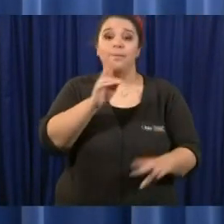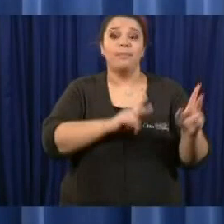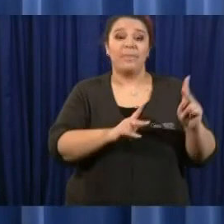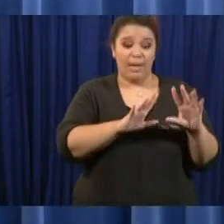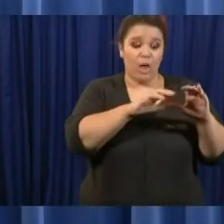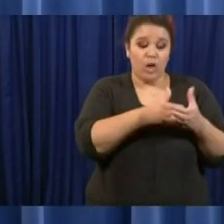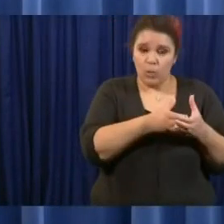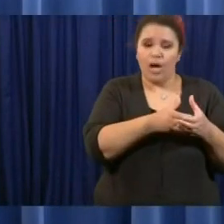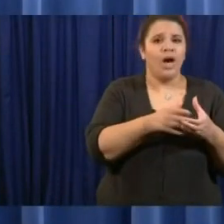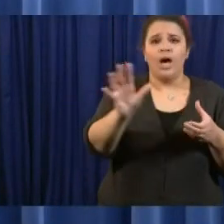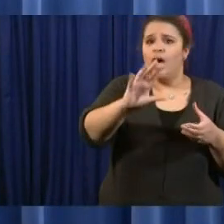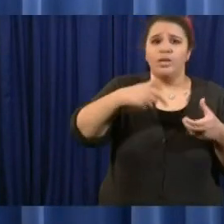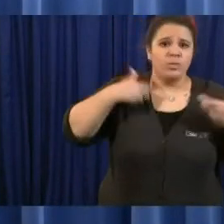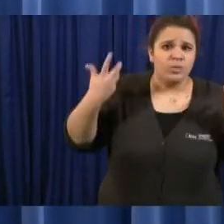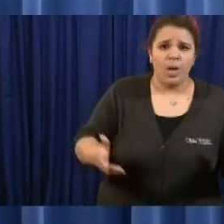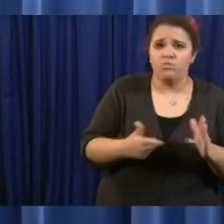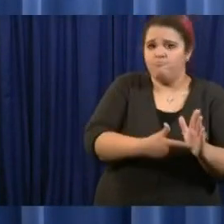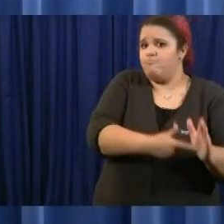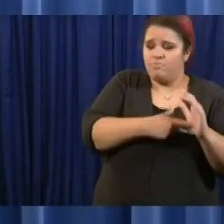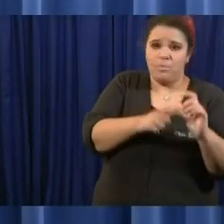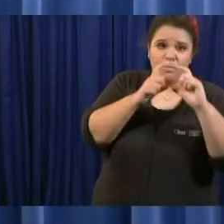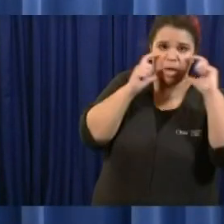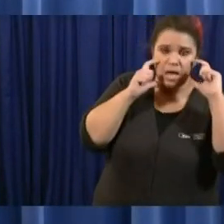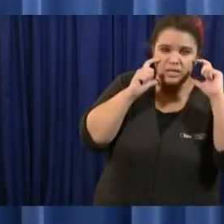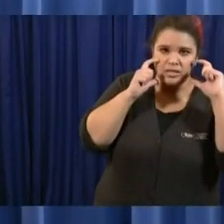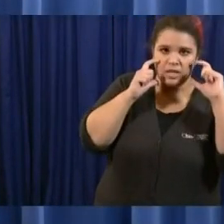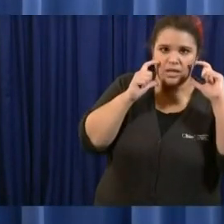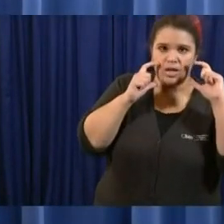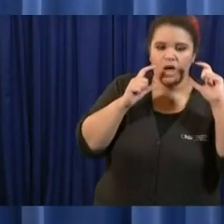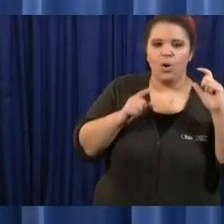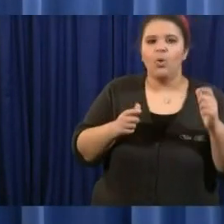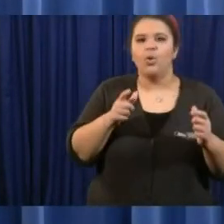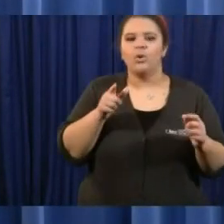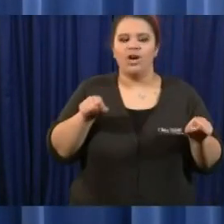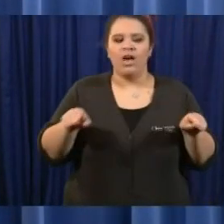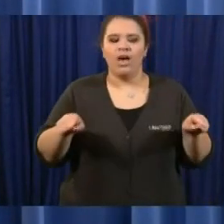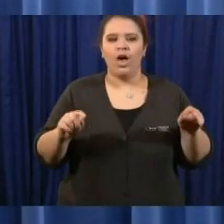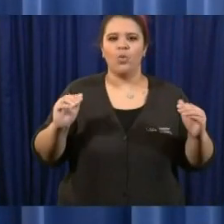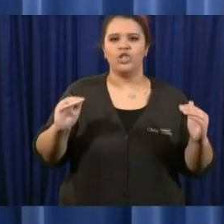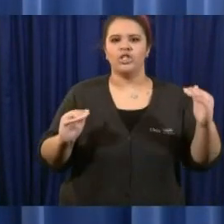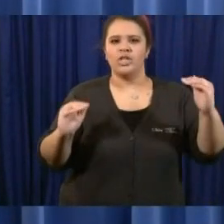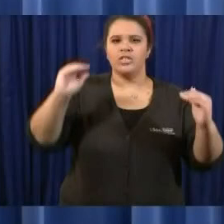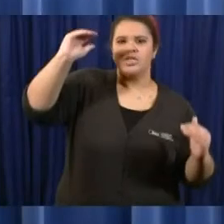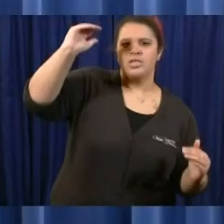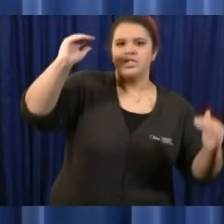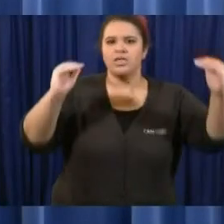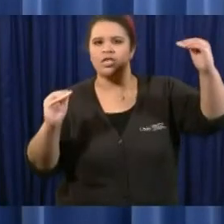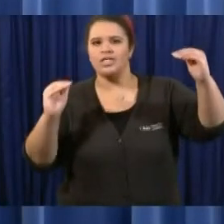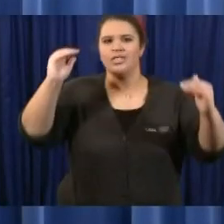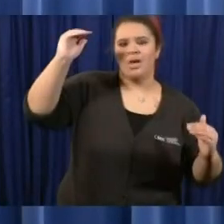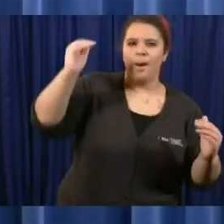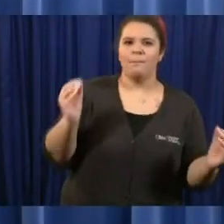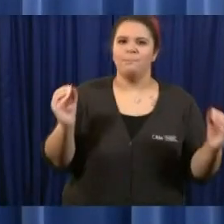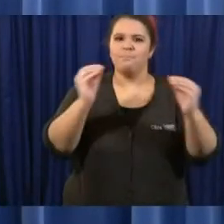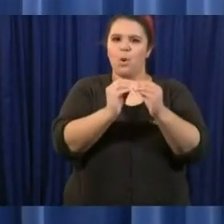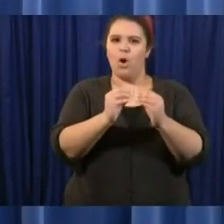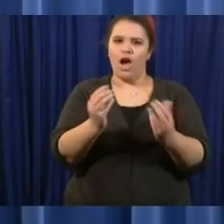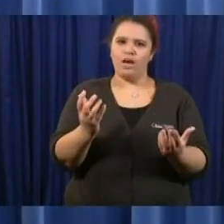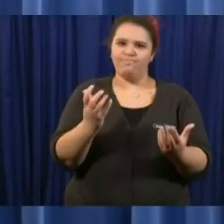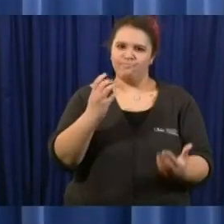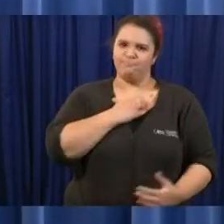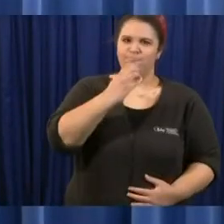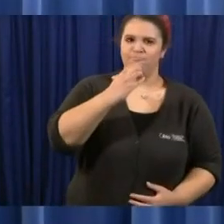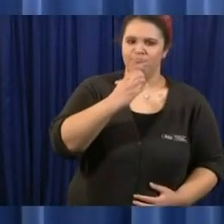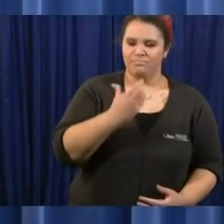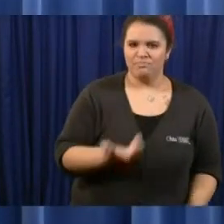the people who were for a mask mandate uh you're right andy i've heard from everybody it seems like about